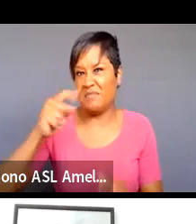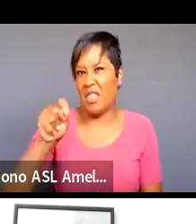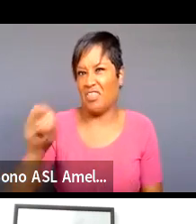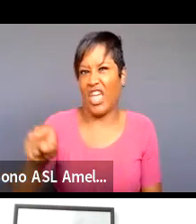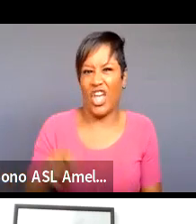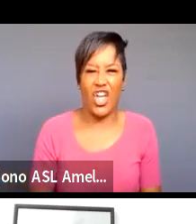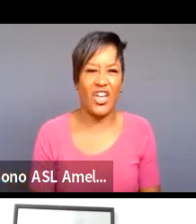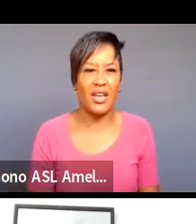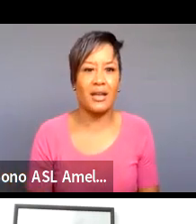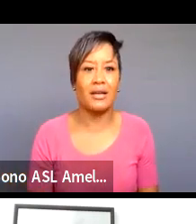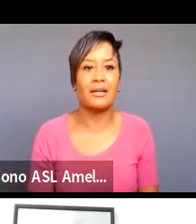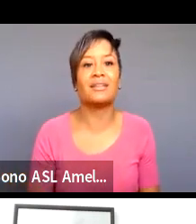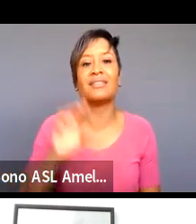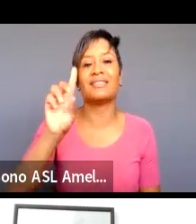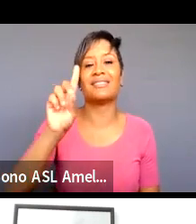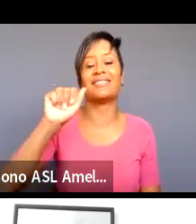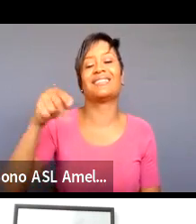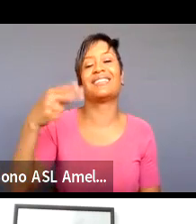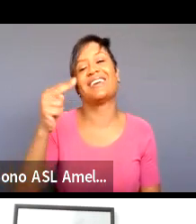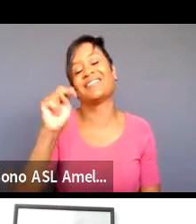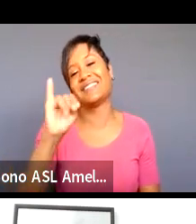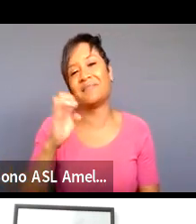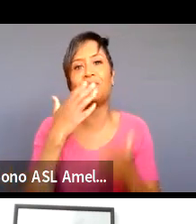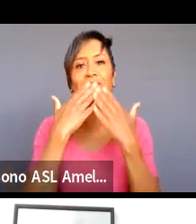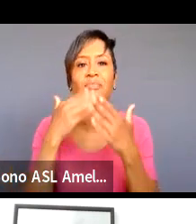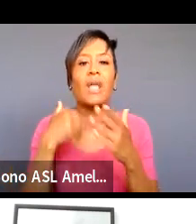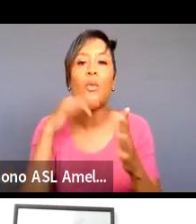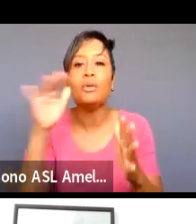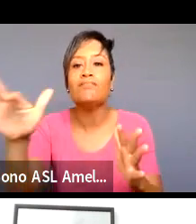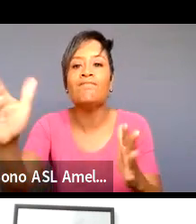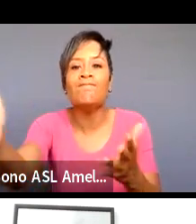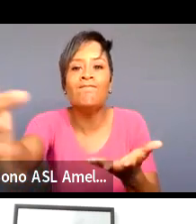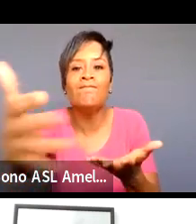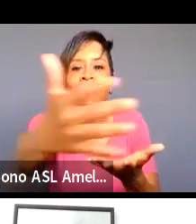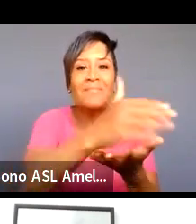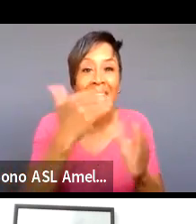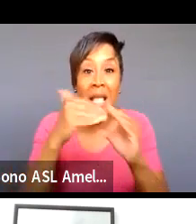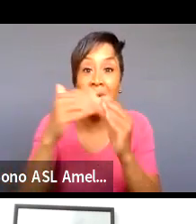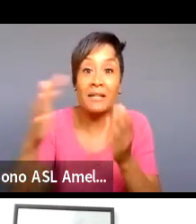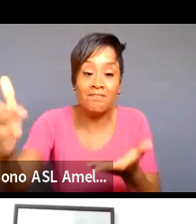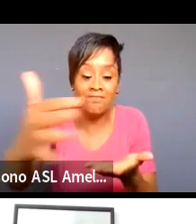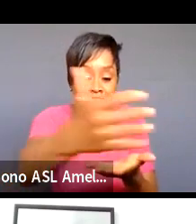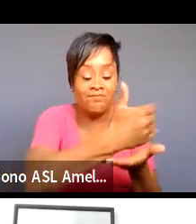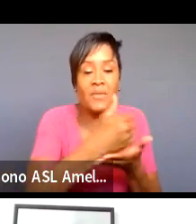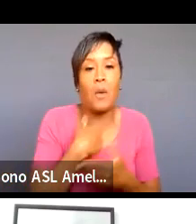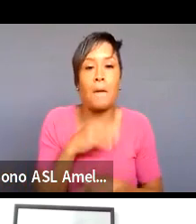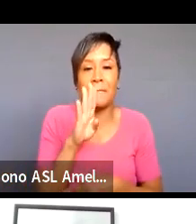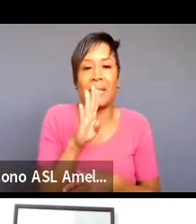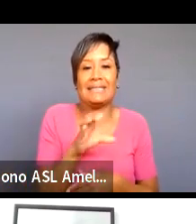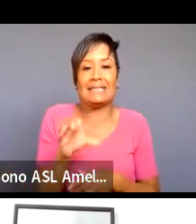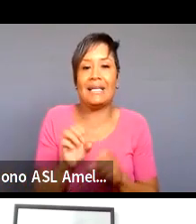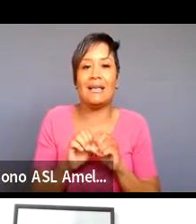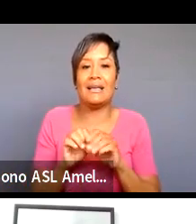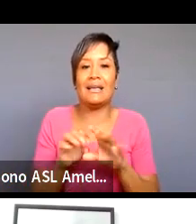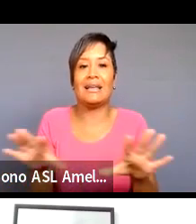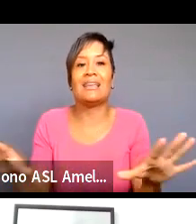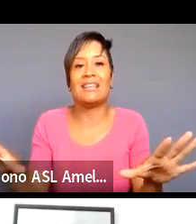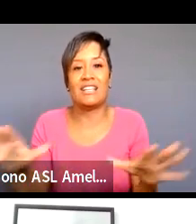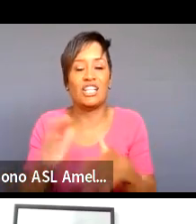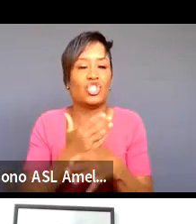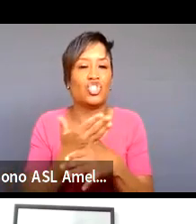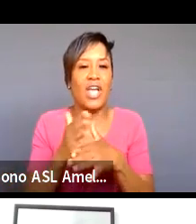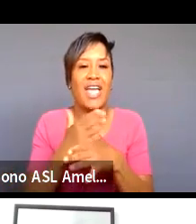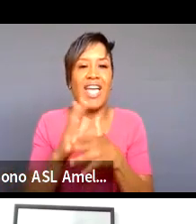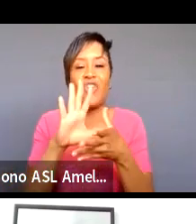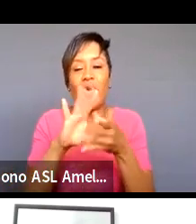so much and i will gather um folks email if you and we can bcc uh folks so that doesn't share and you could just share the